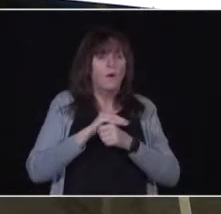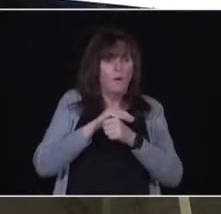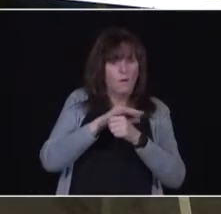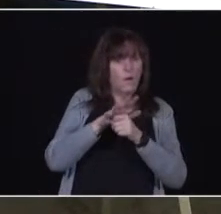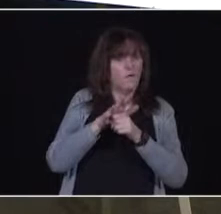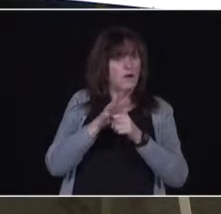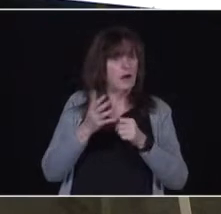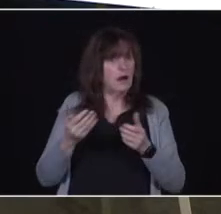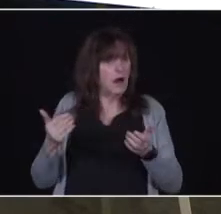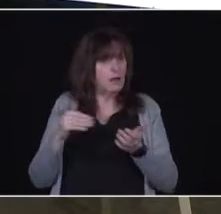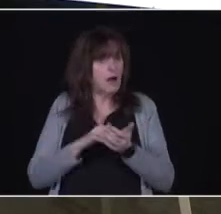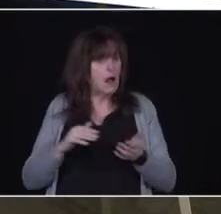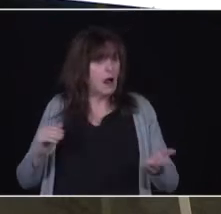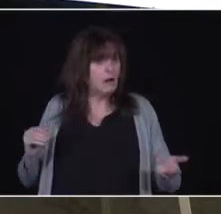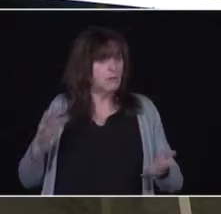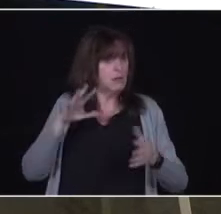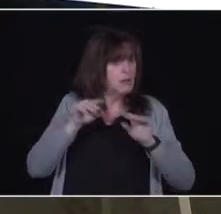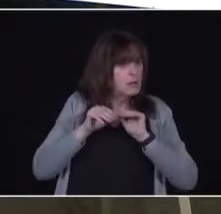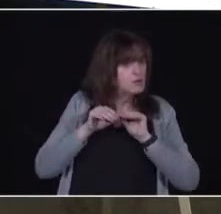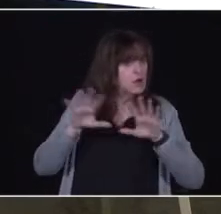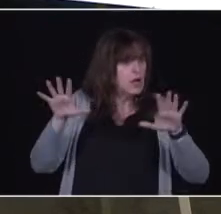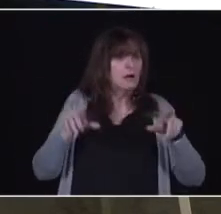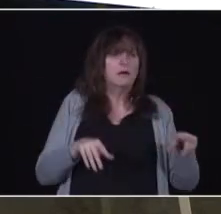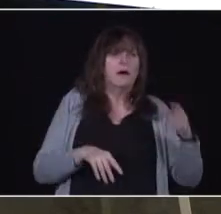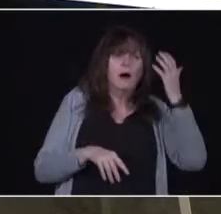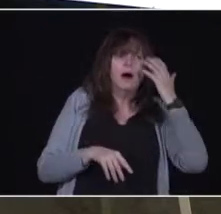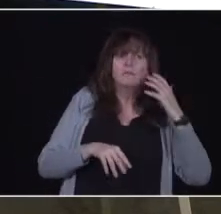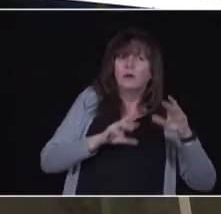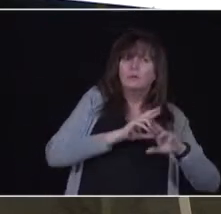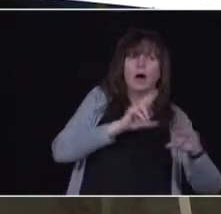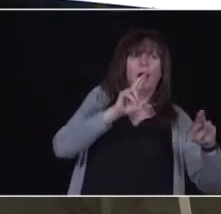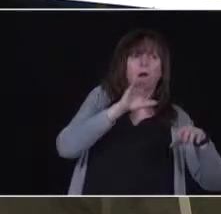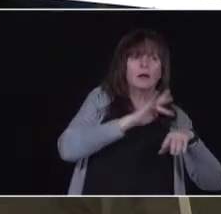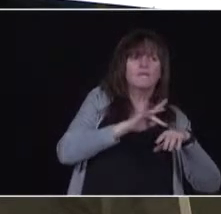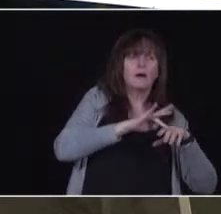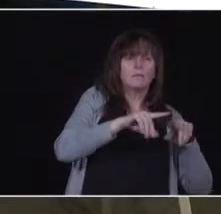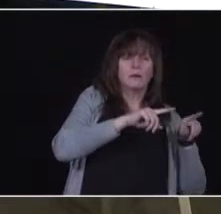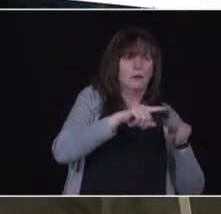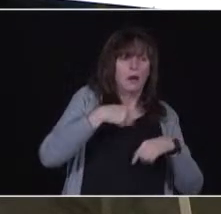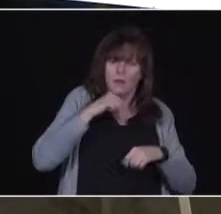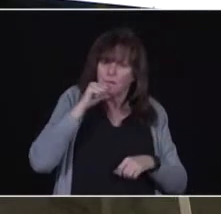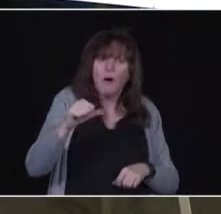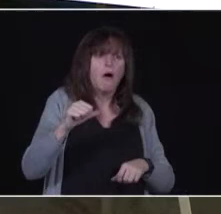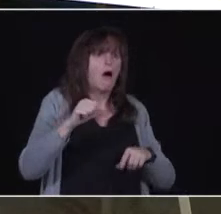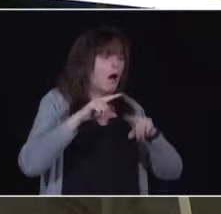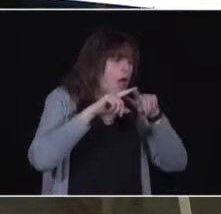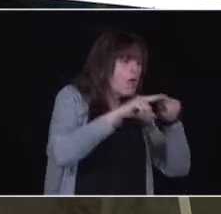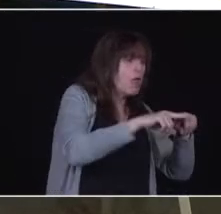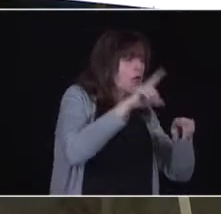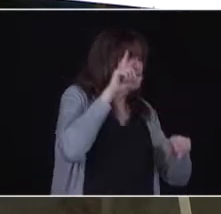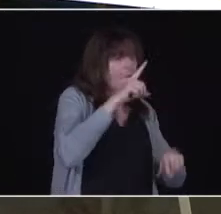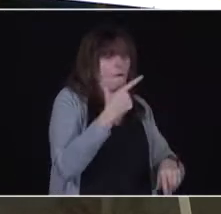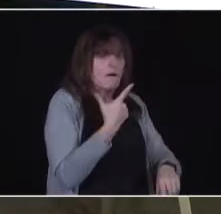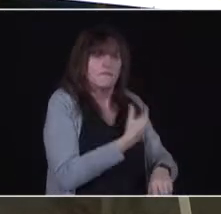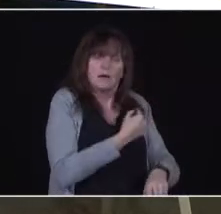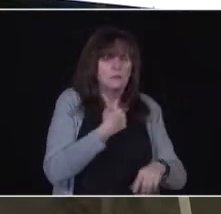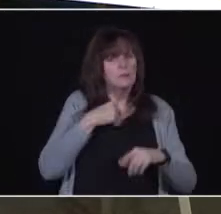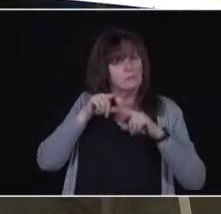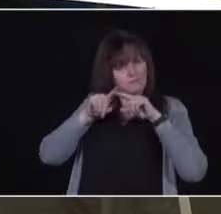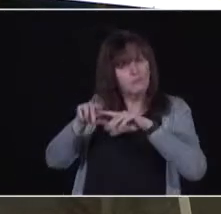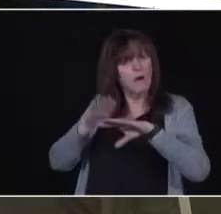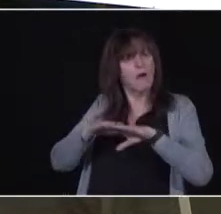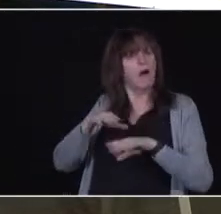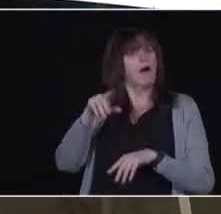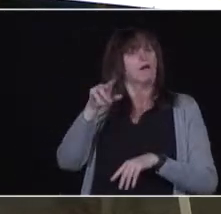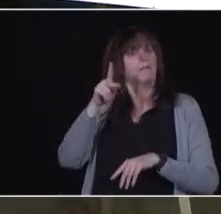after people, and we won't rely on them totally for the vaccination rollout. We're also working with the pharmacies to synchronize how much in the terms of